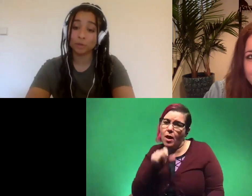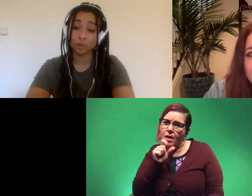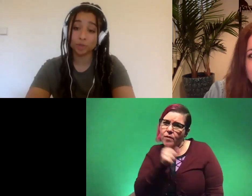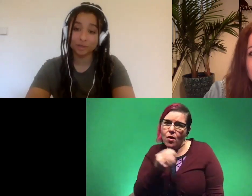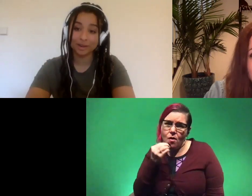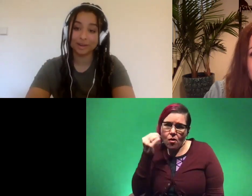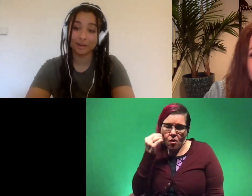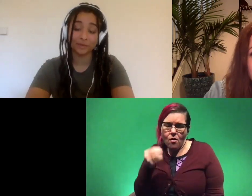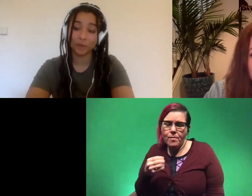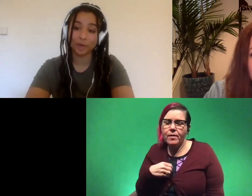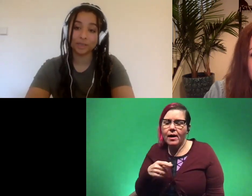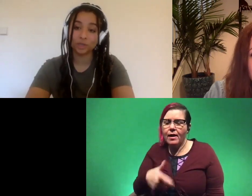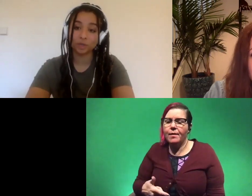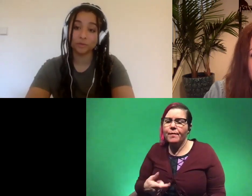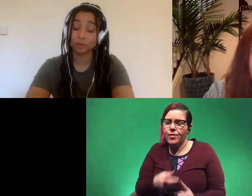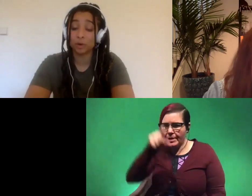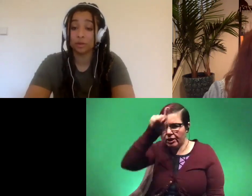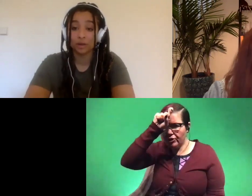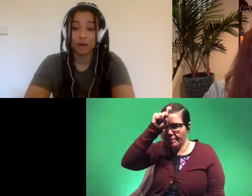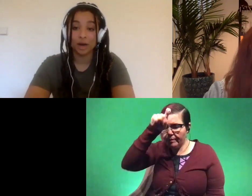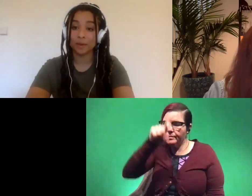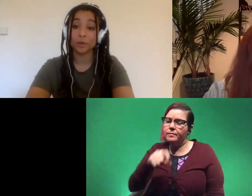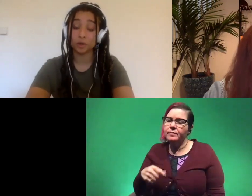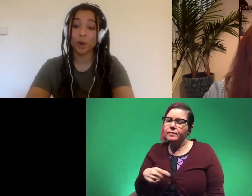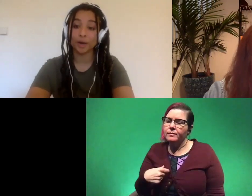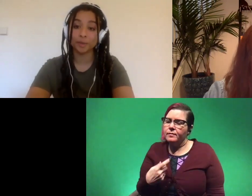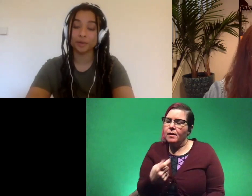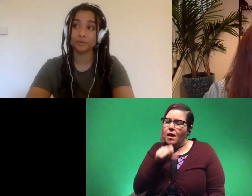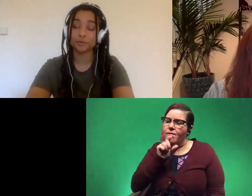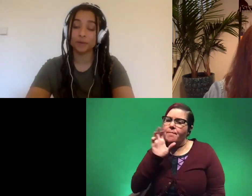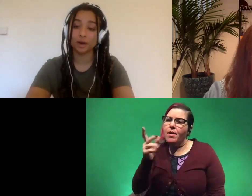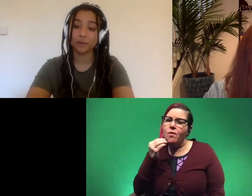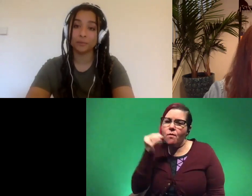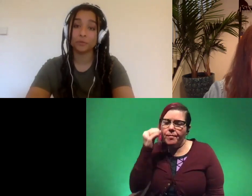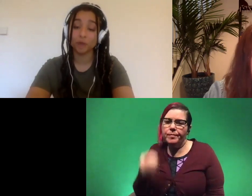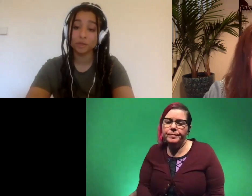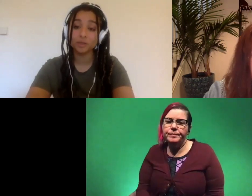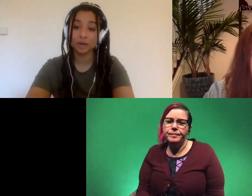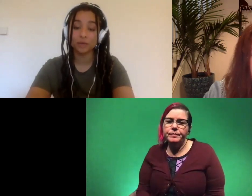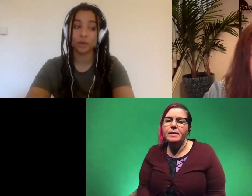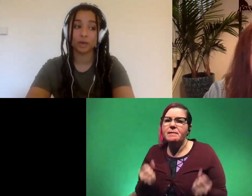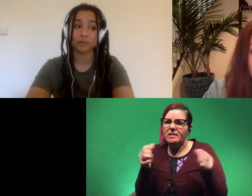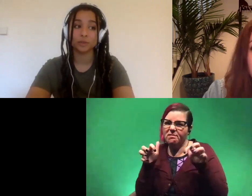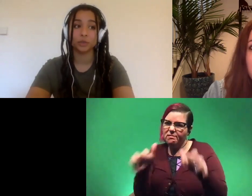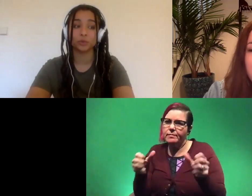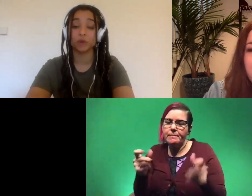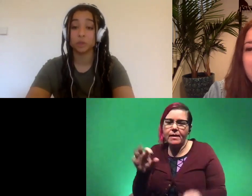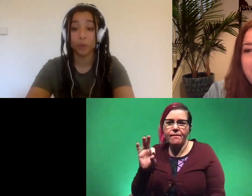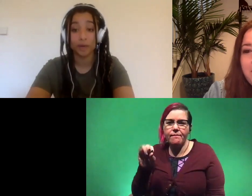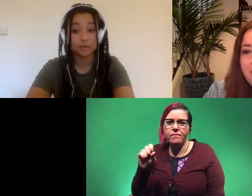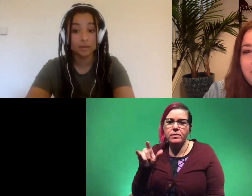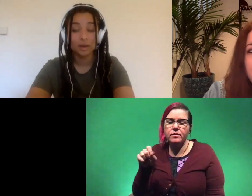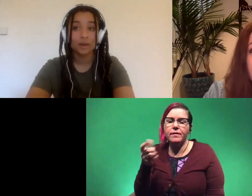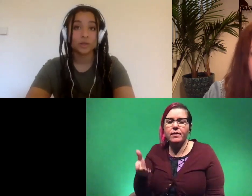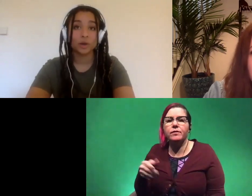so i'm egyptian and i love to go back to egypt for both um there's quite a bit of um fossils there when it comes to fossil